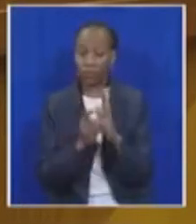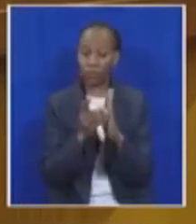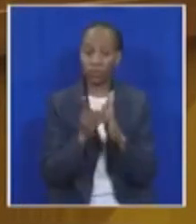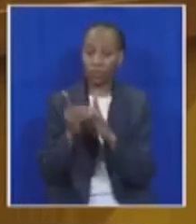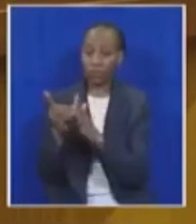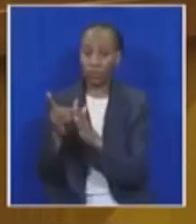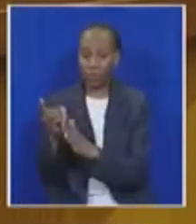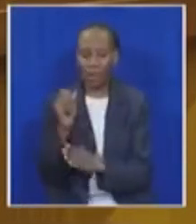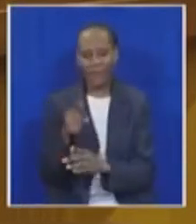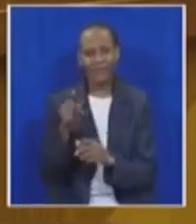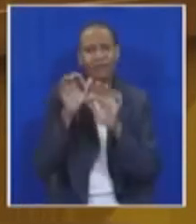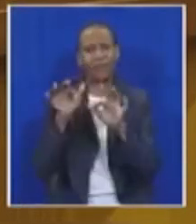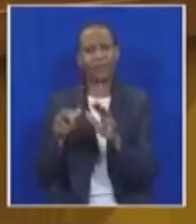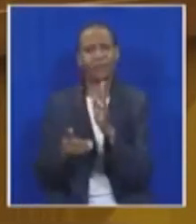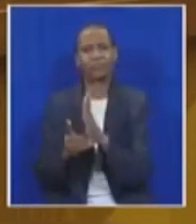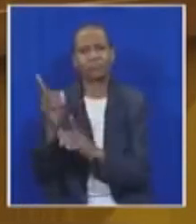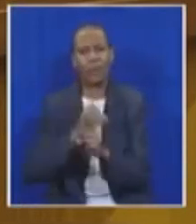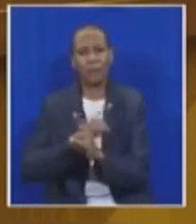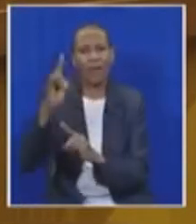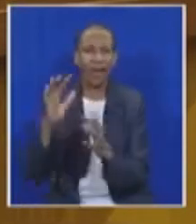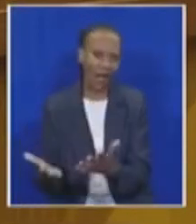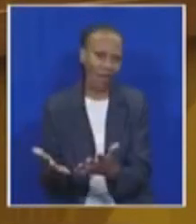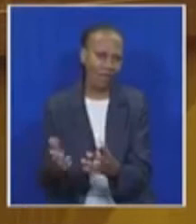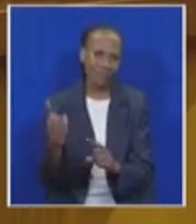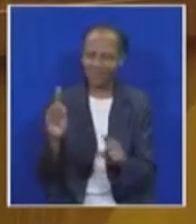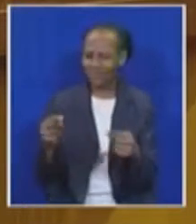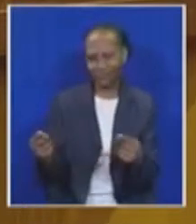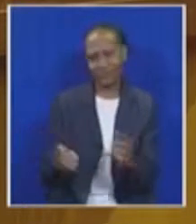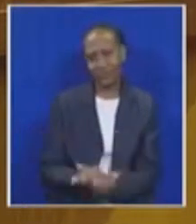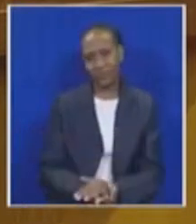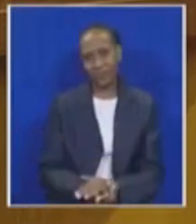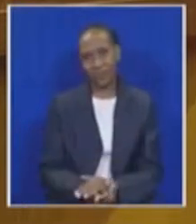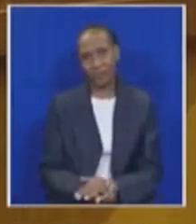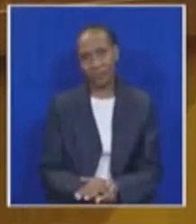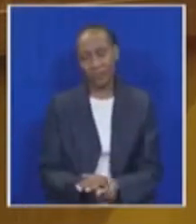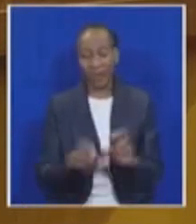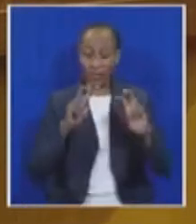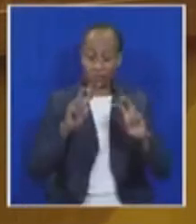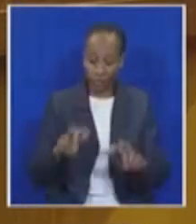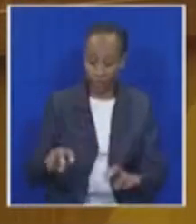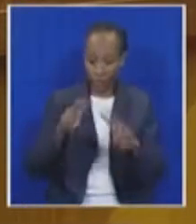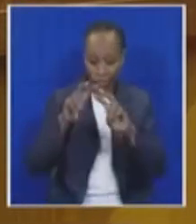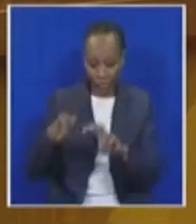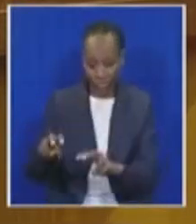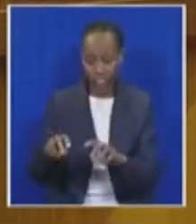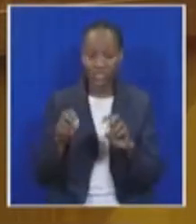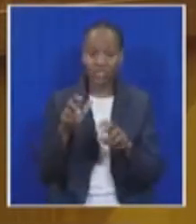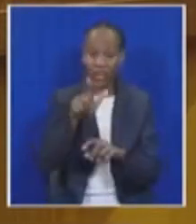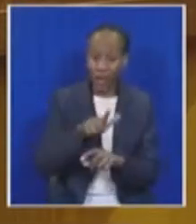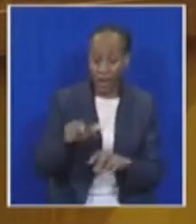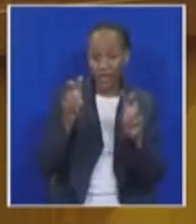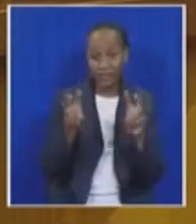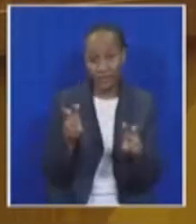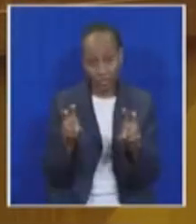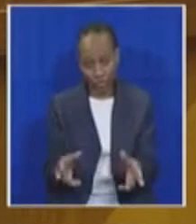the chances of survival, let alone success, are very slim. According to researchers, beneficiaries of land reform too often remain